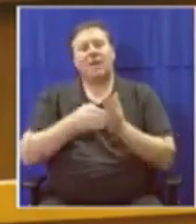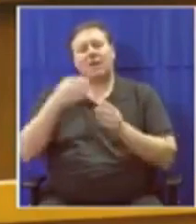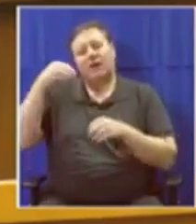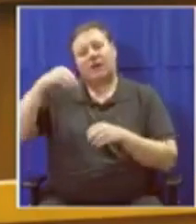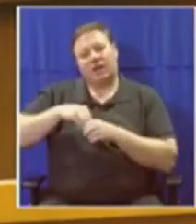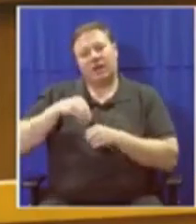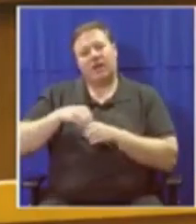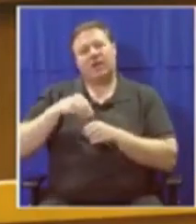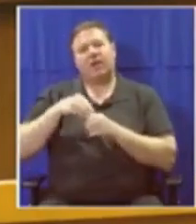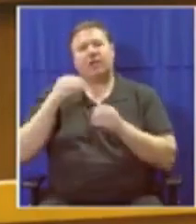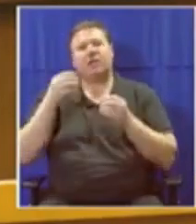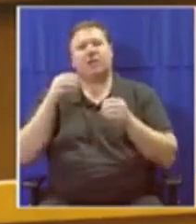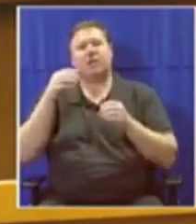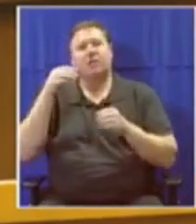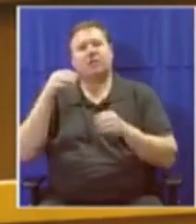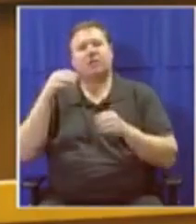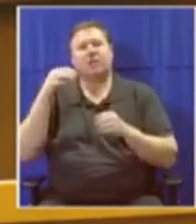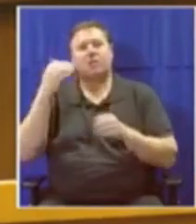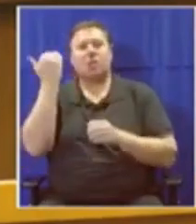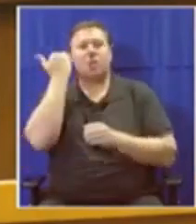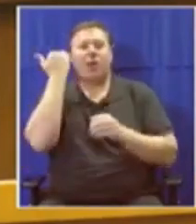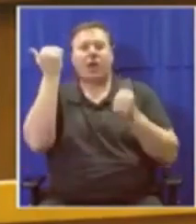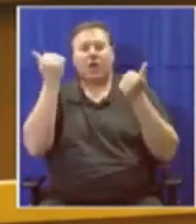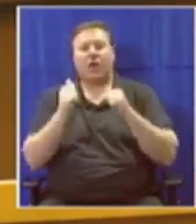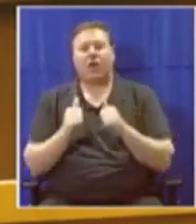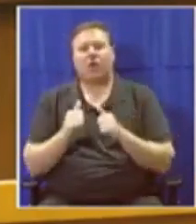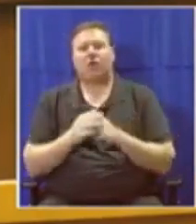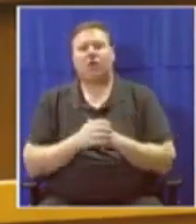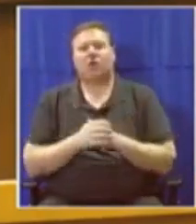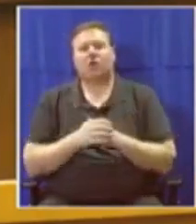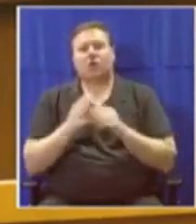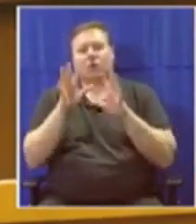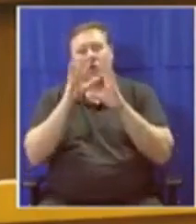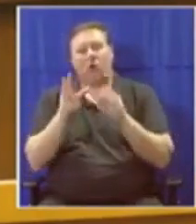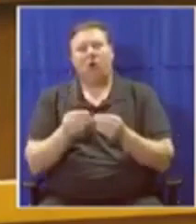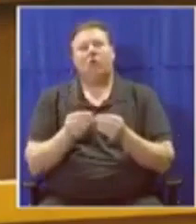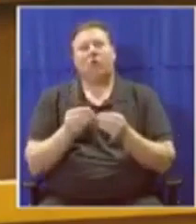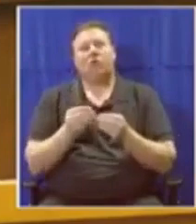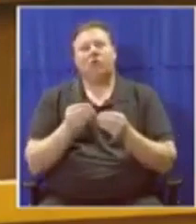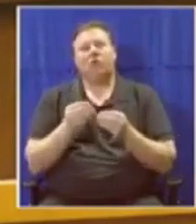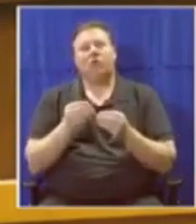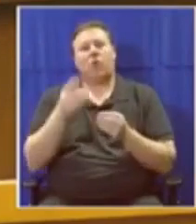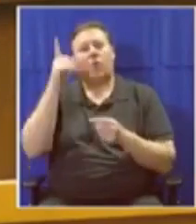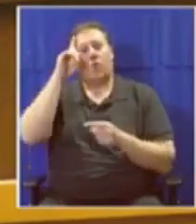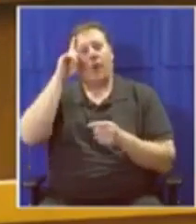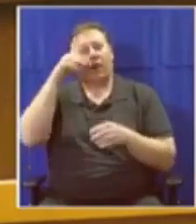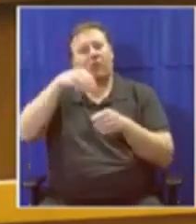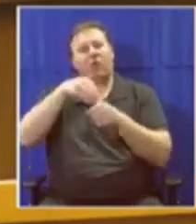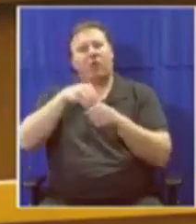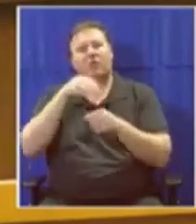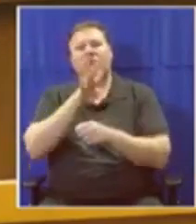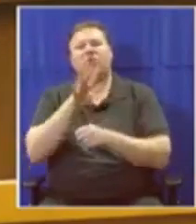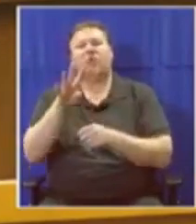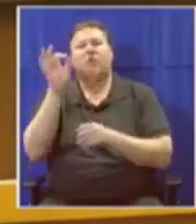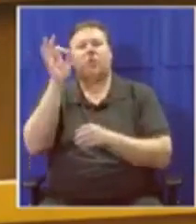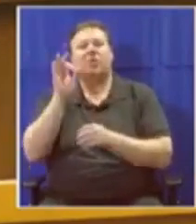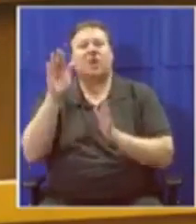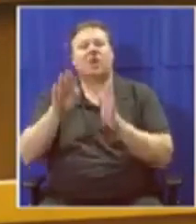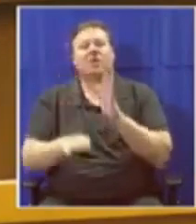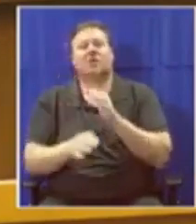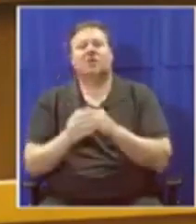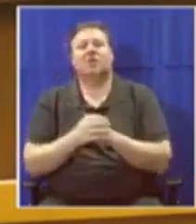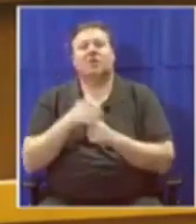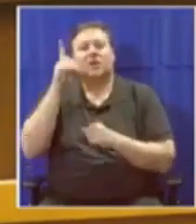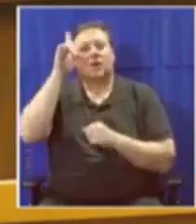The overall black participation is at less than 48 percent, and the black women ownership